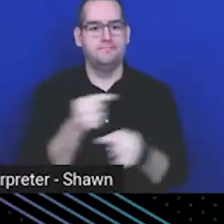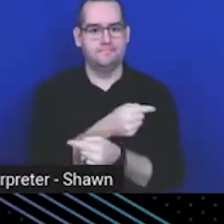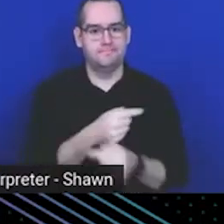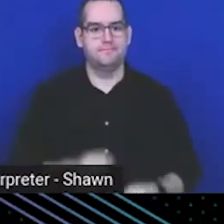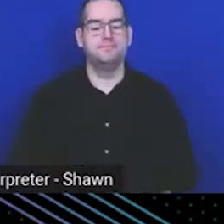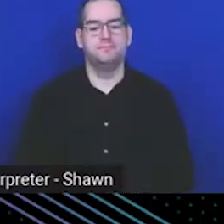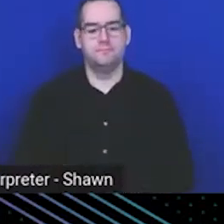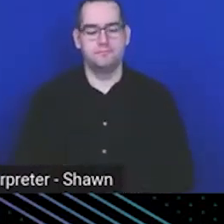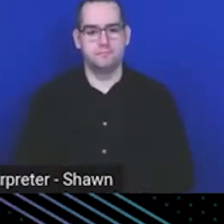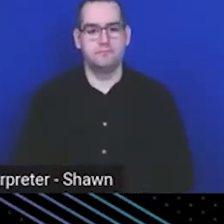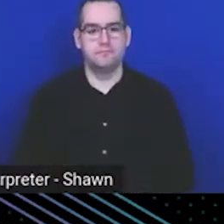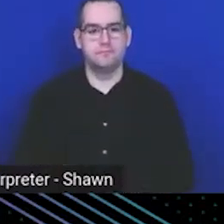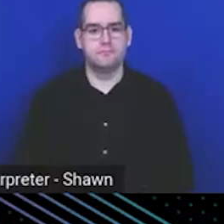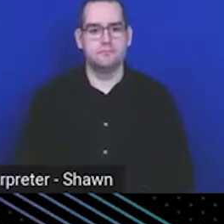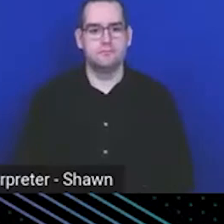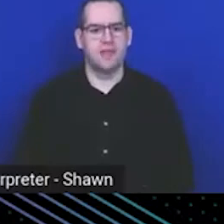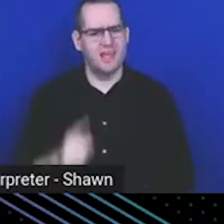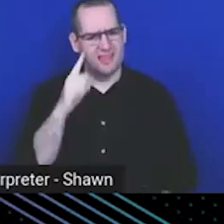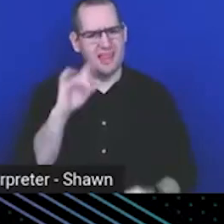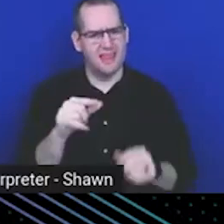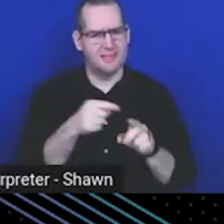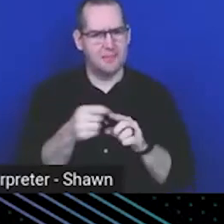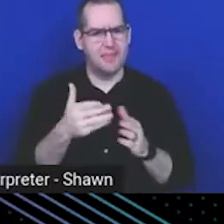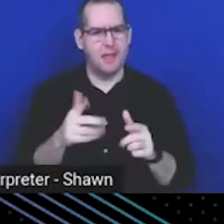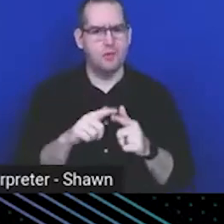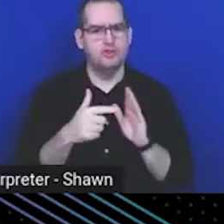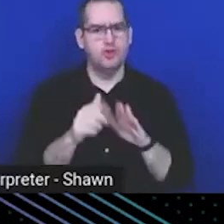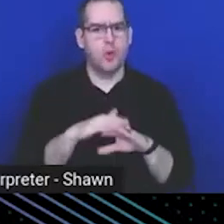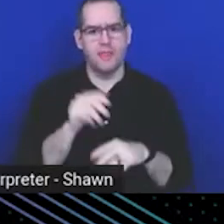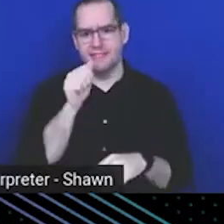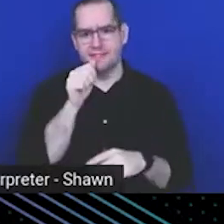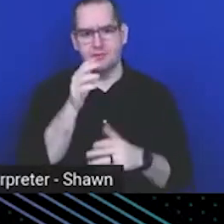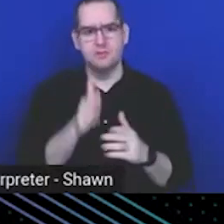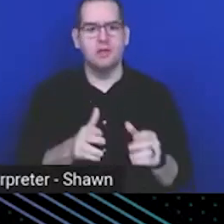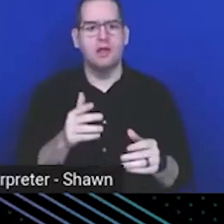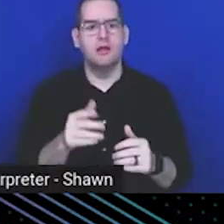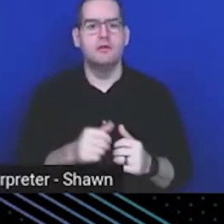I think that's the main thing I want to show on the secrets, the last thing I want to show